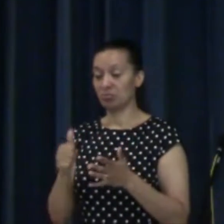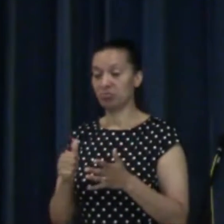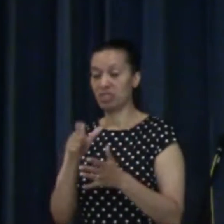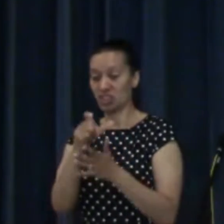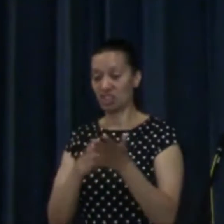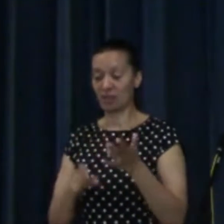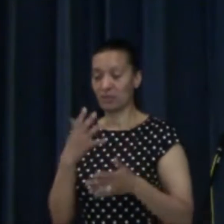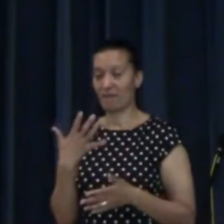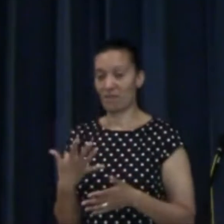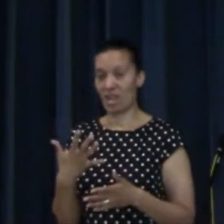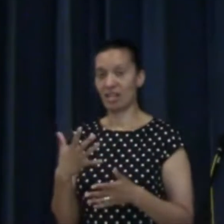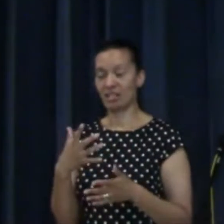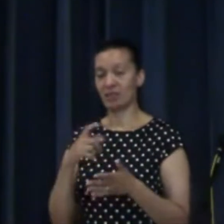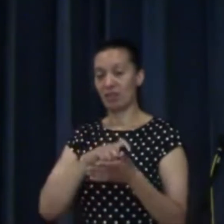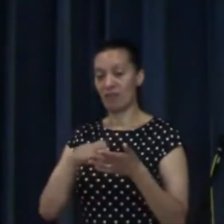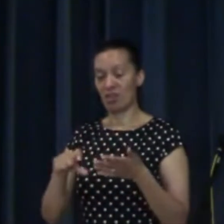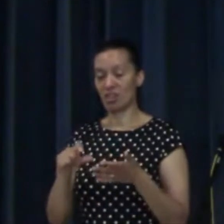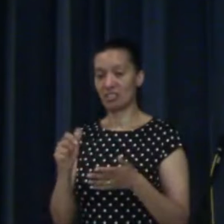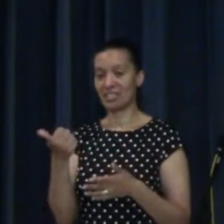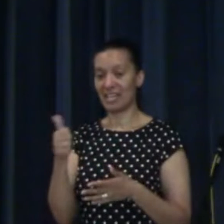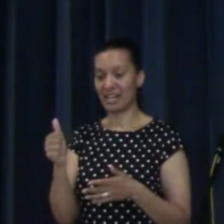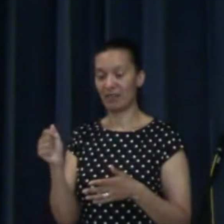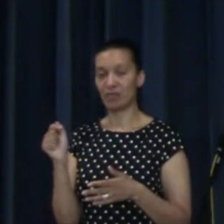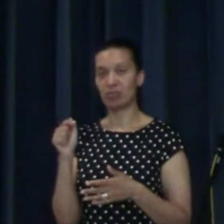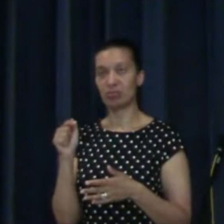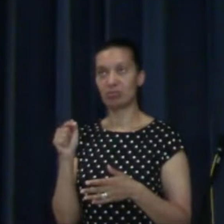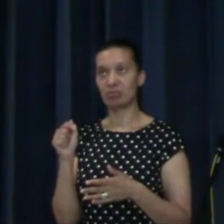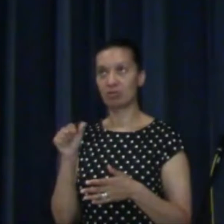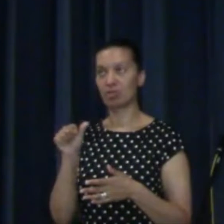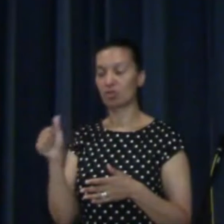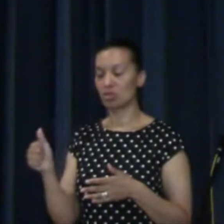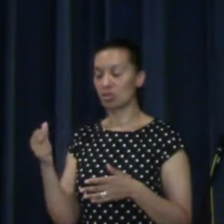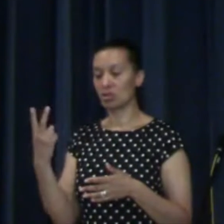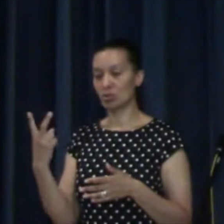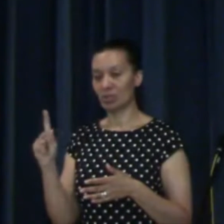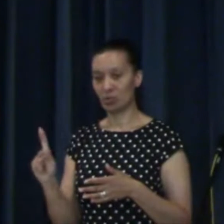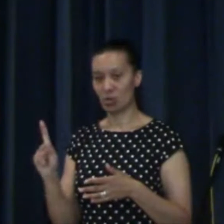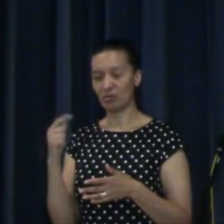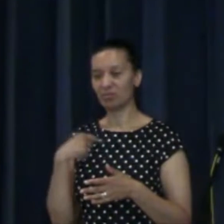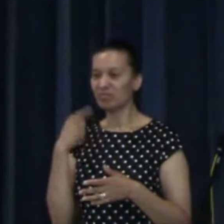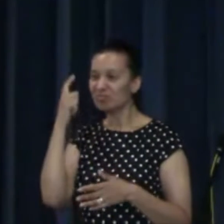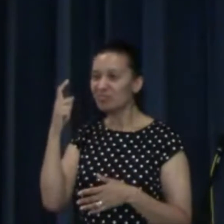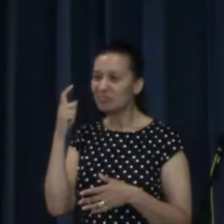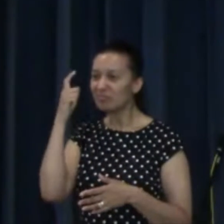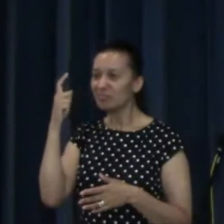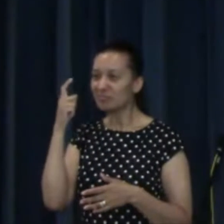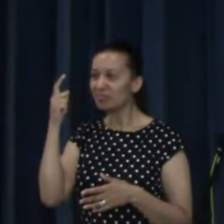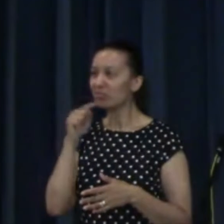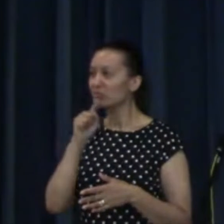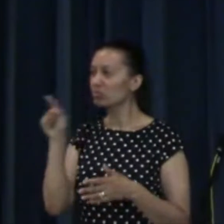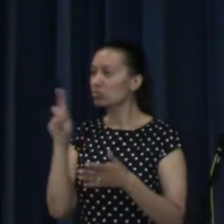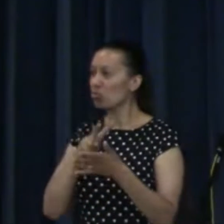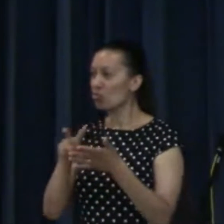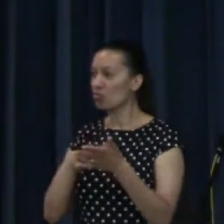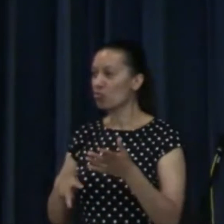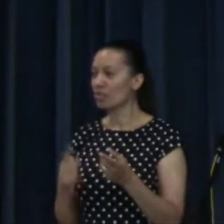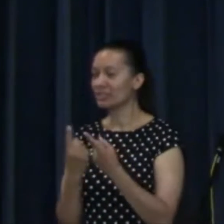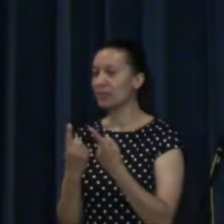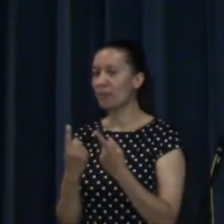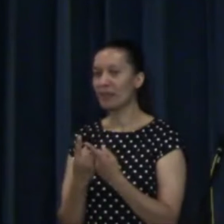we're going to be looking at verses 11 to 21. come to those in a moment but I just wonder have you ever read something